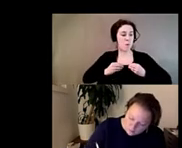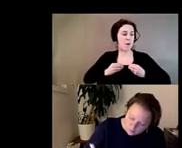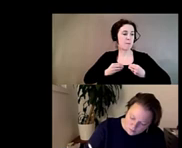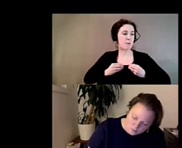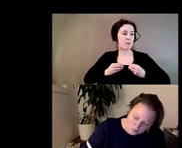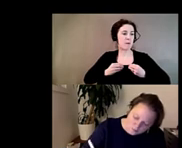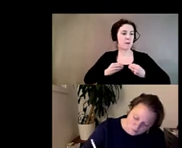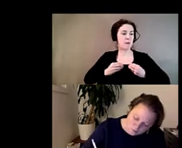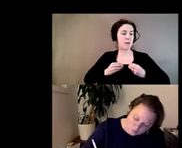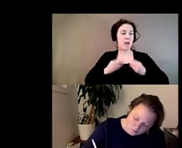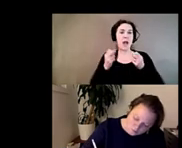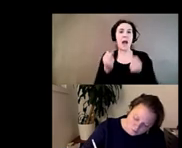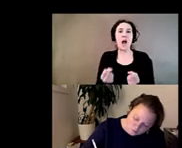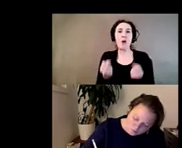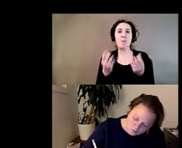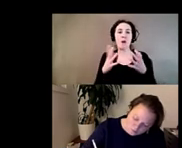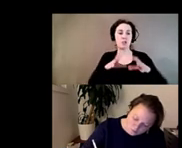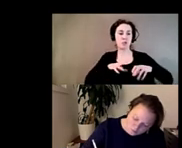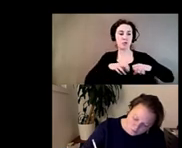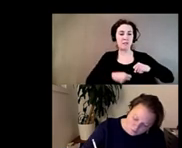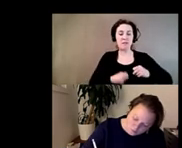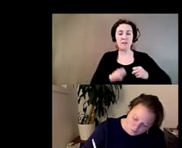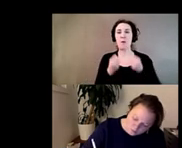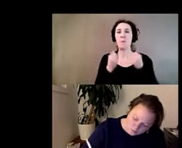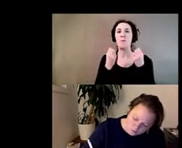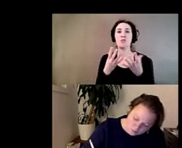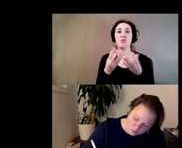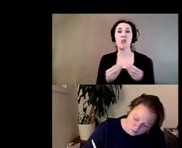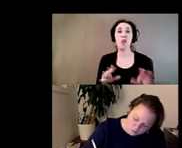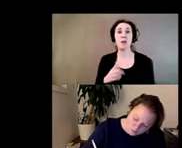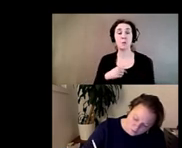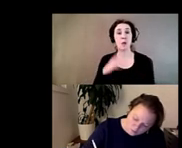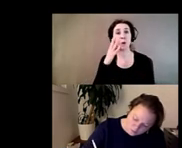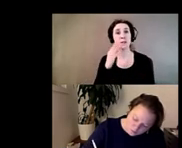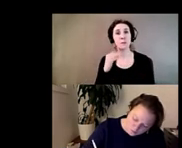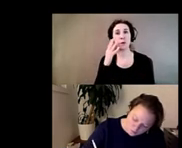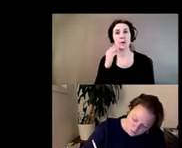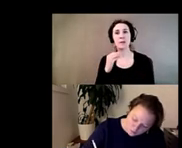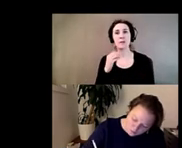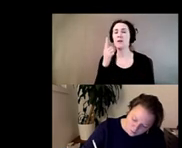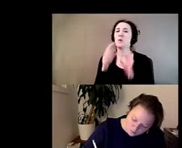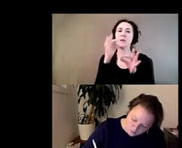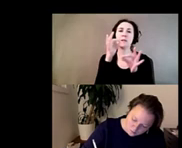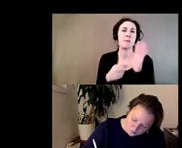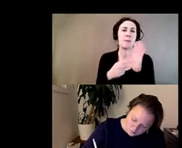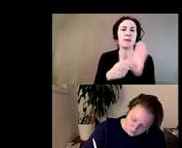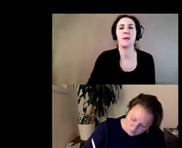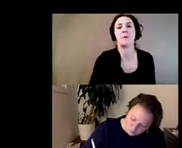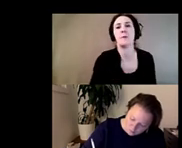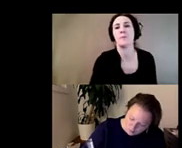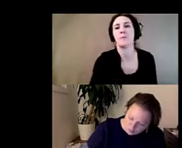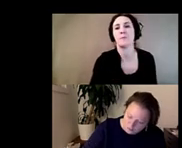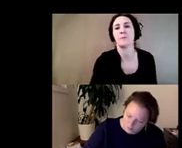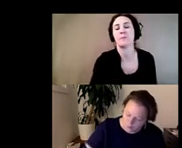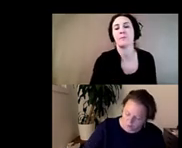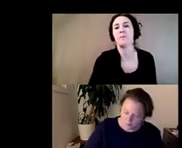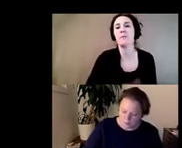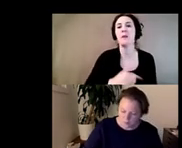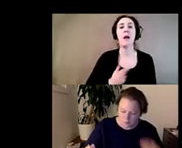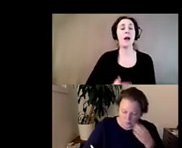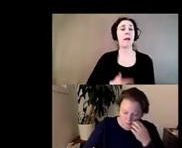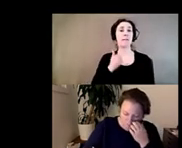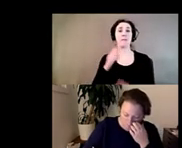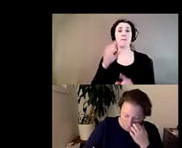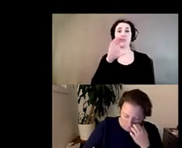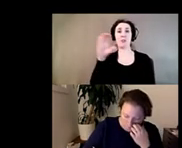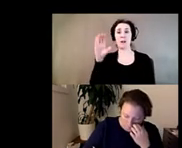degree of grief and loss that we're living through so just as like a very simple example i live in chicago in the uptown neighborhood and about